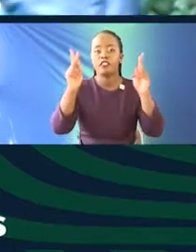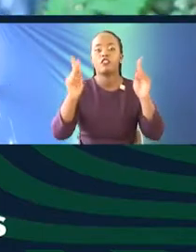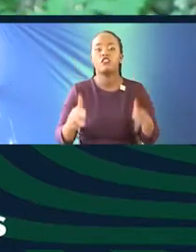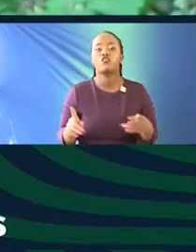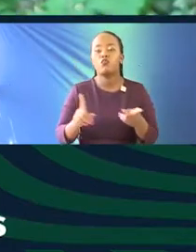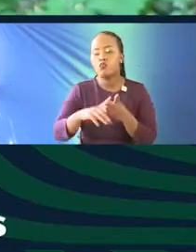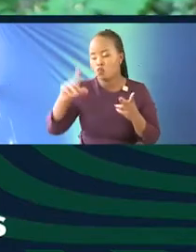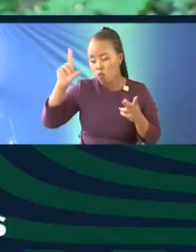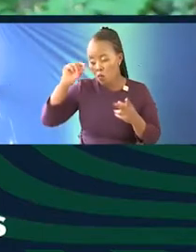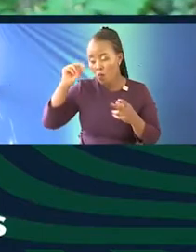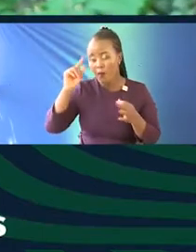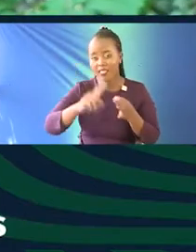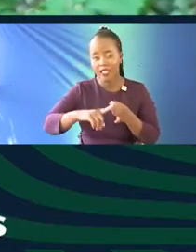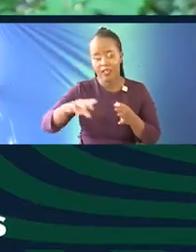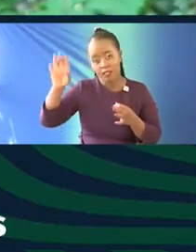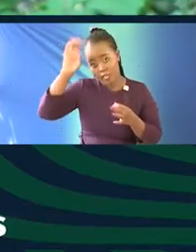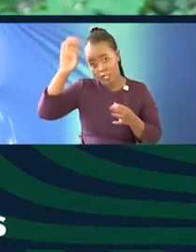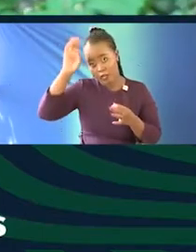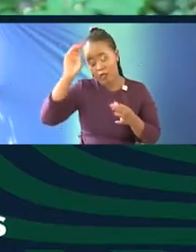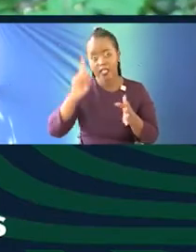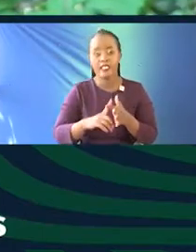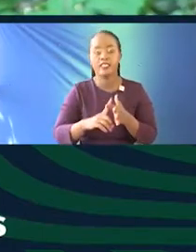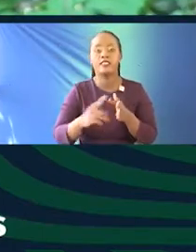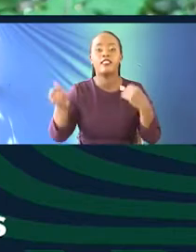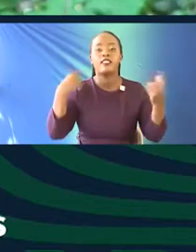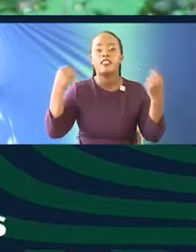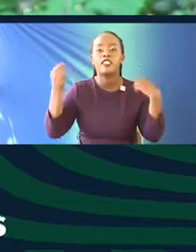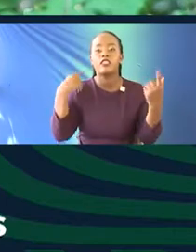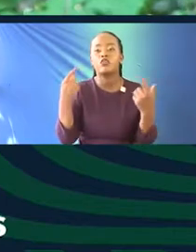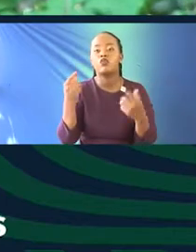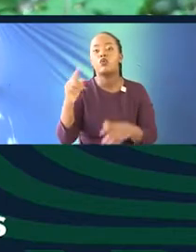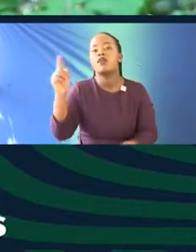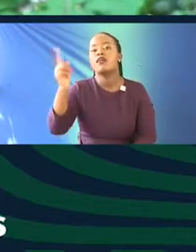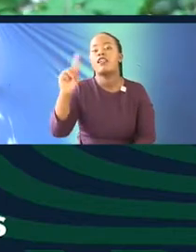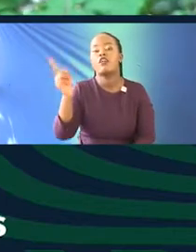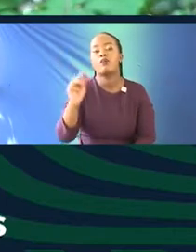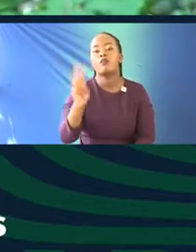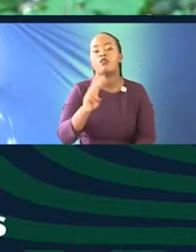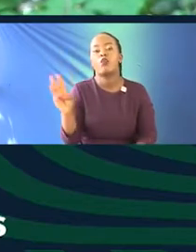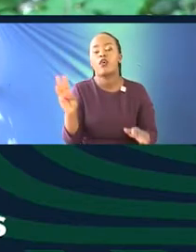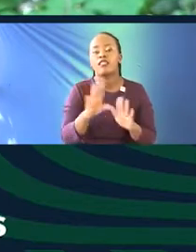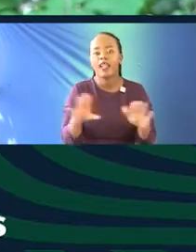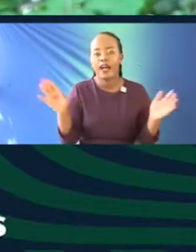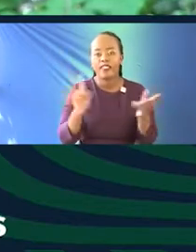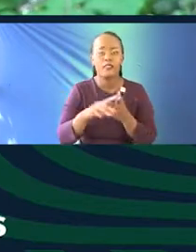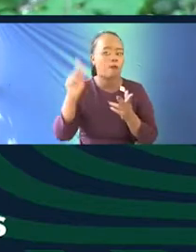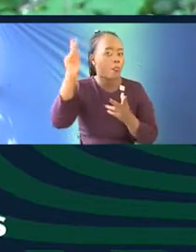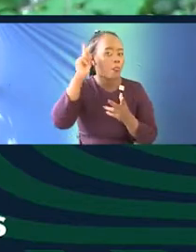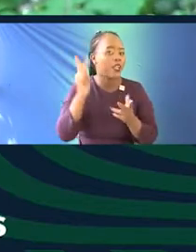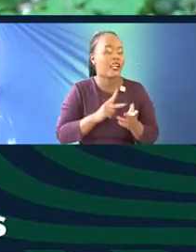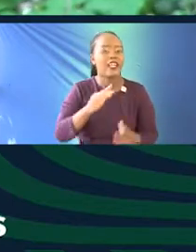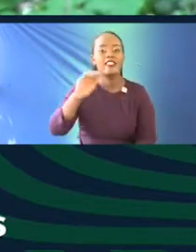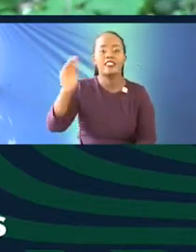Nakuru, Eldoret, Kericho. We have retail outlets four in Nairobi, in Westlands, in Karen, in CBD,